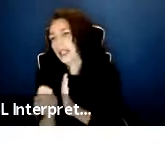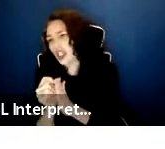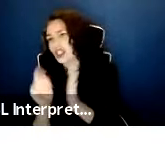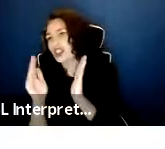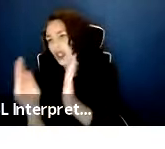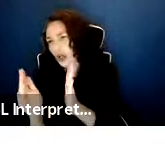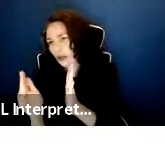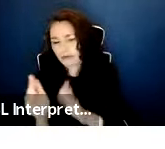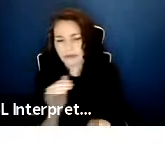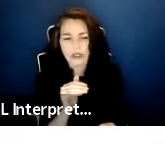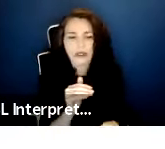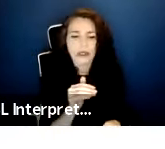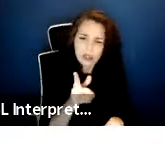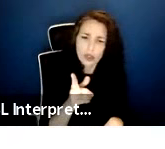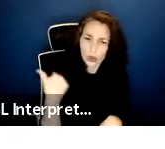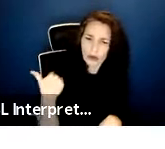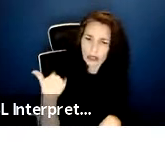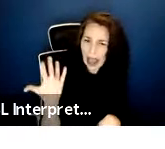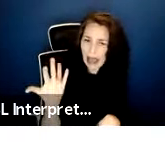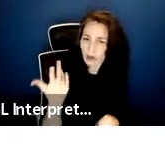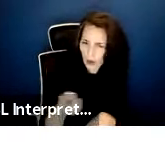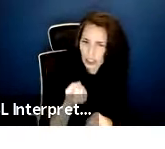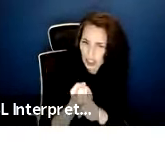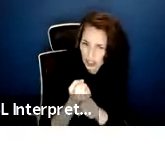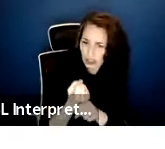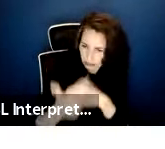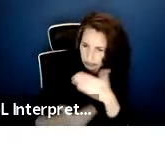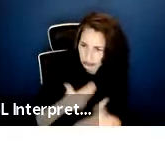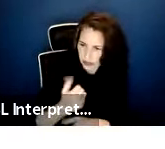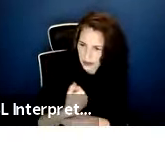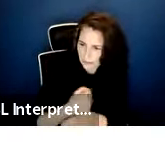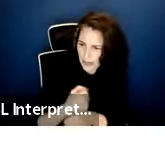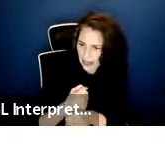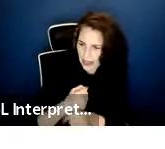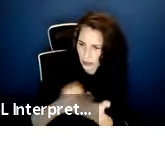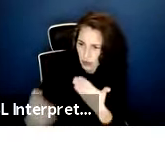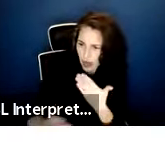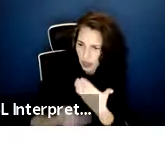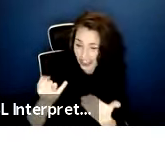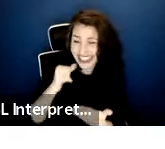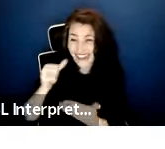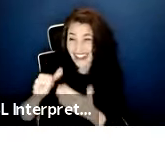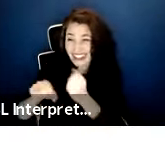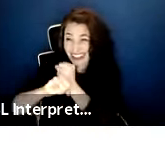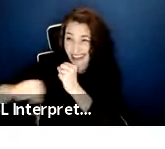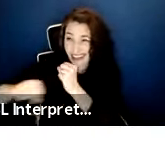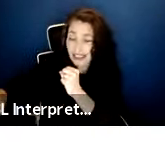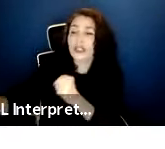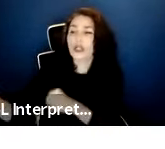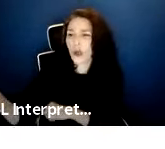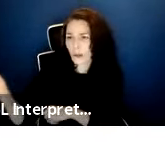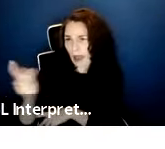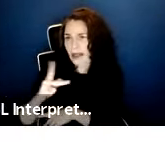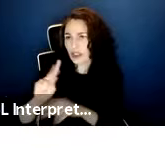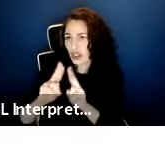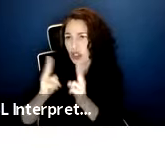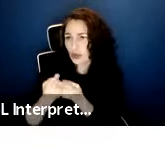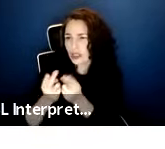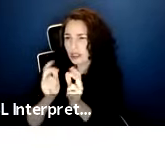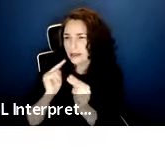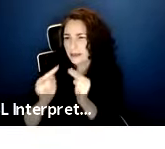project. If it's going to take you longer than a year to make the project, you should return to the union to discuss more. Next slide, please.